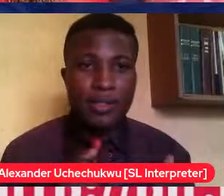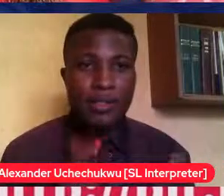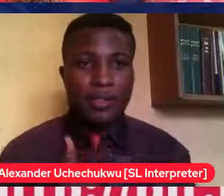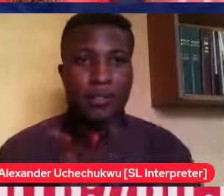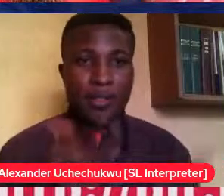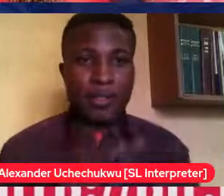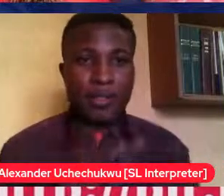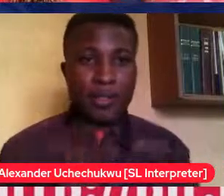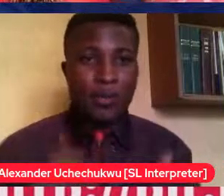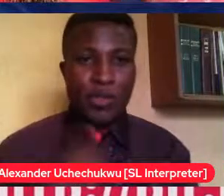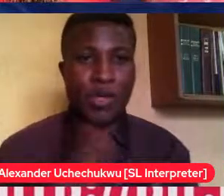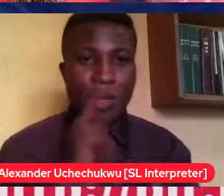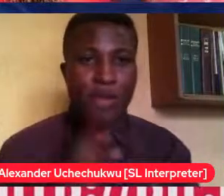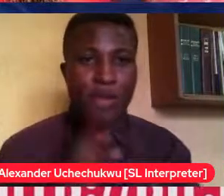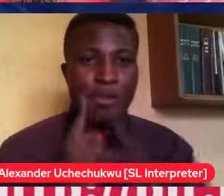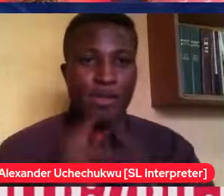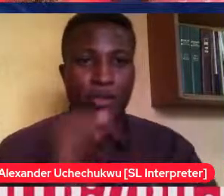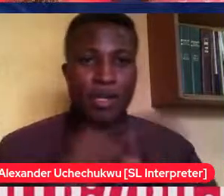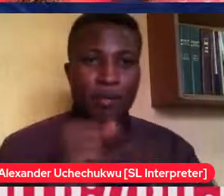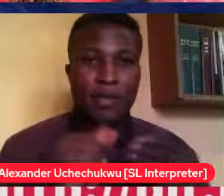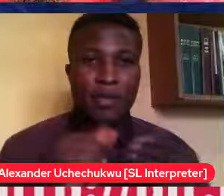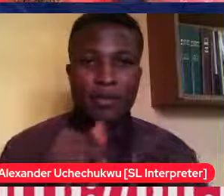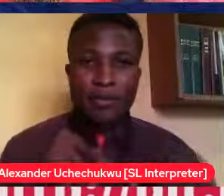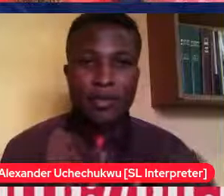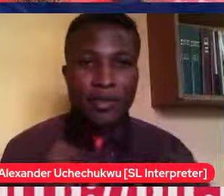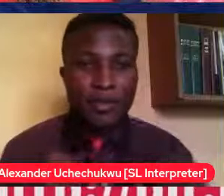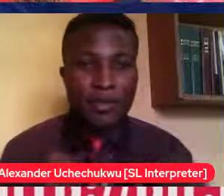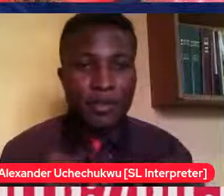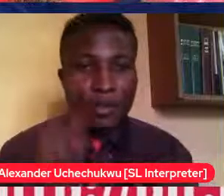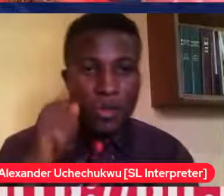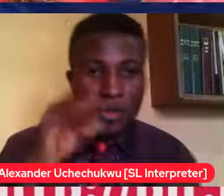all. So happy Valentine's Day. Toby and welcome.